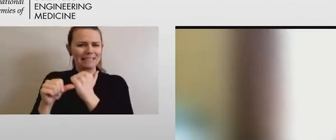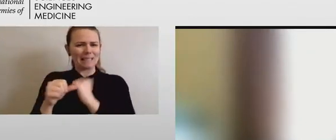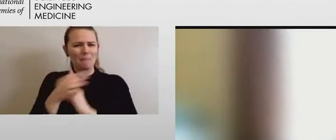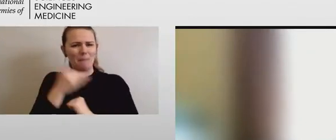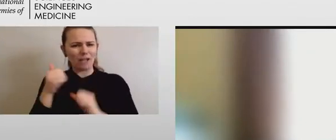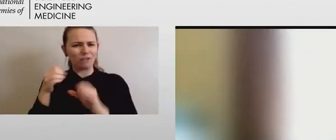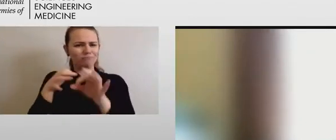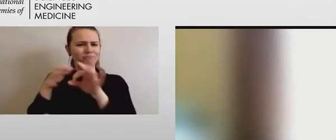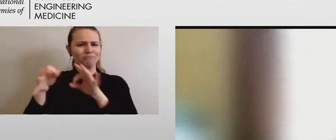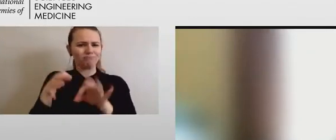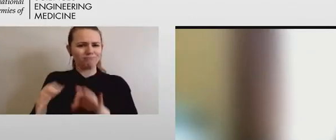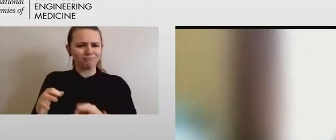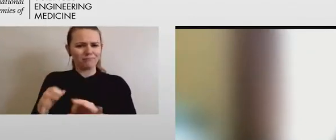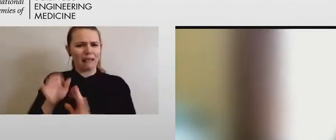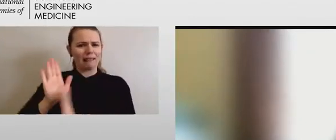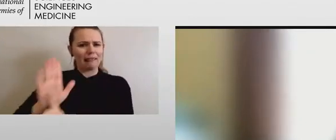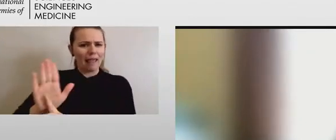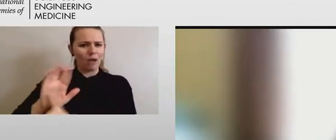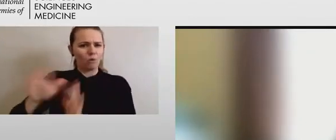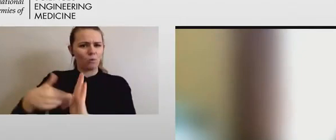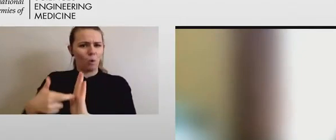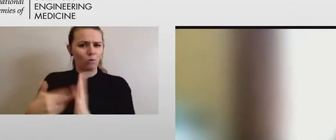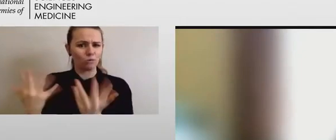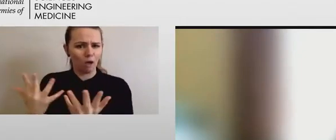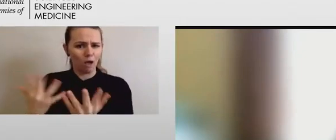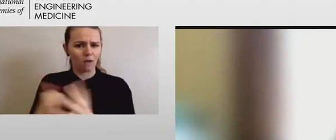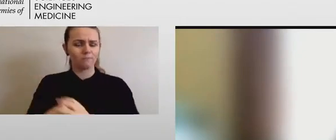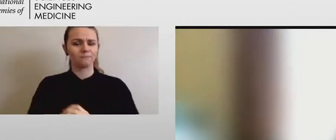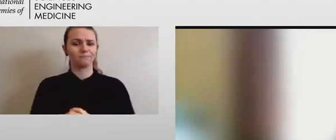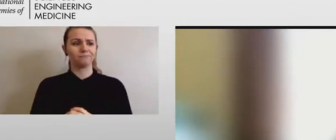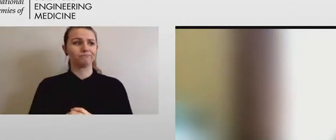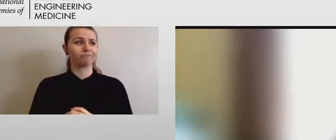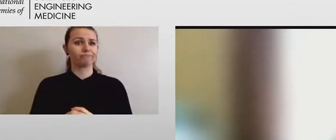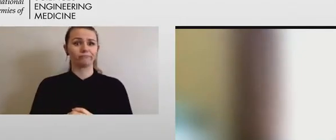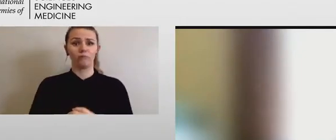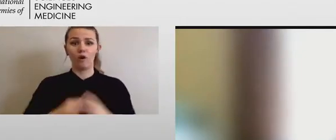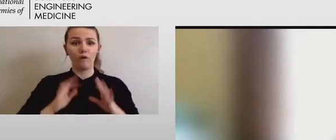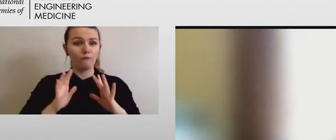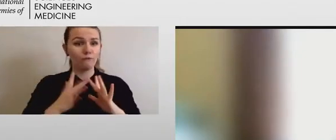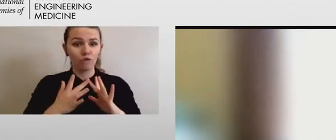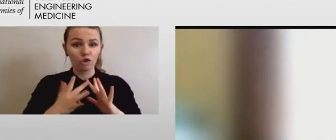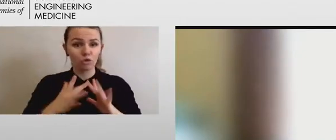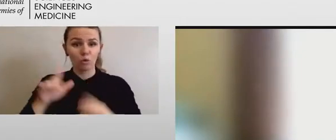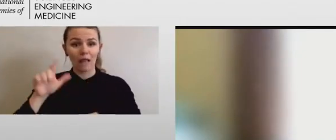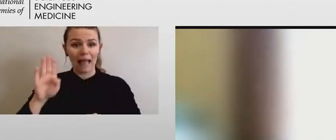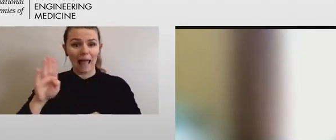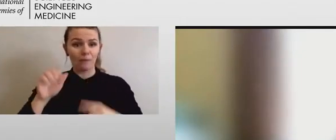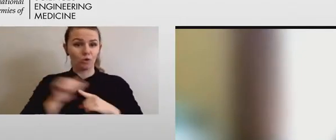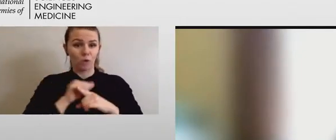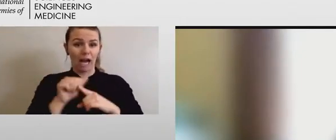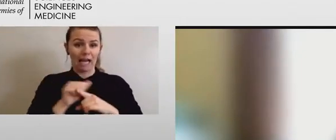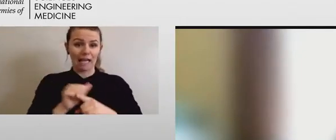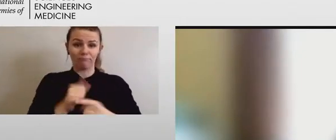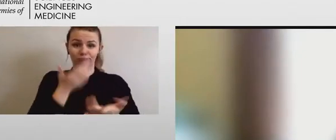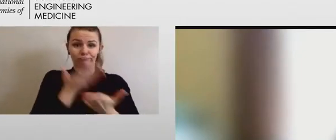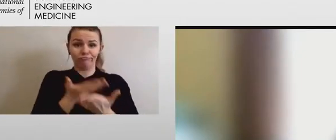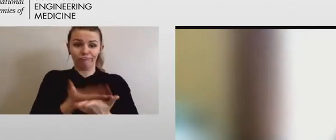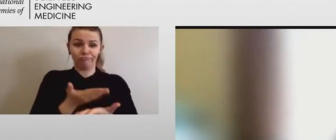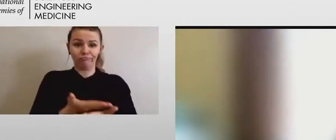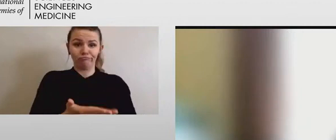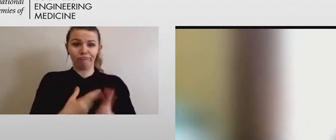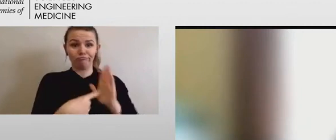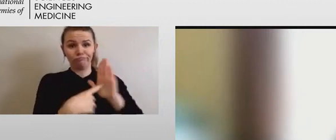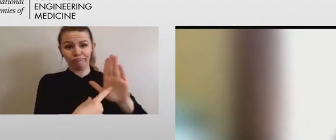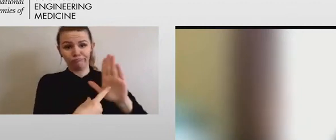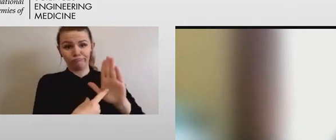roles are. Virtual lab training has its place as well. And critical,